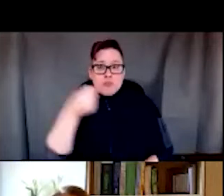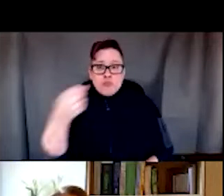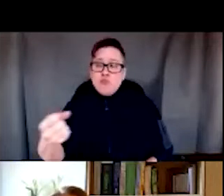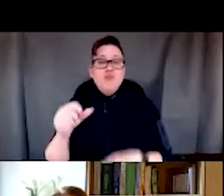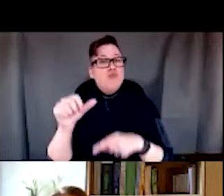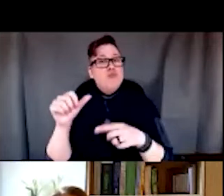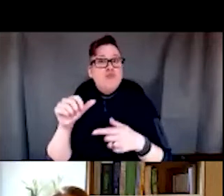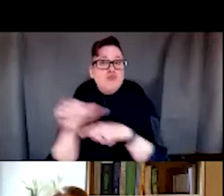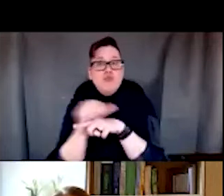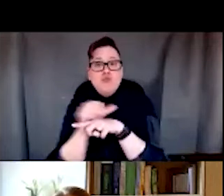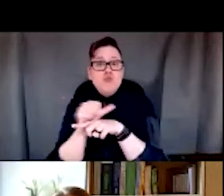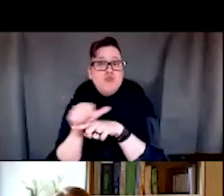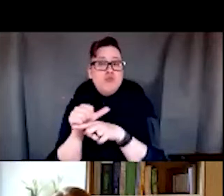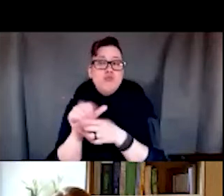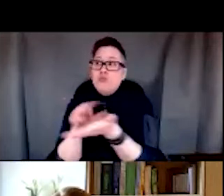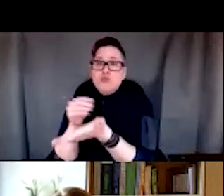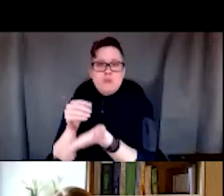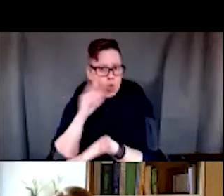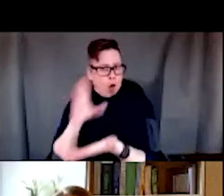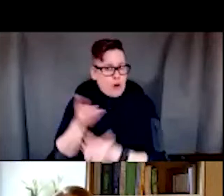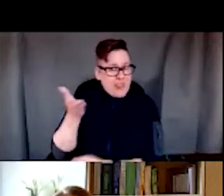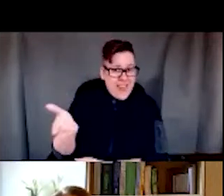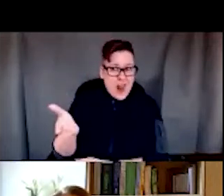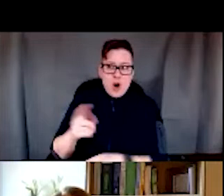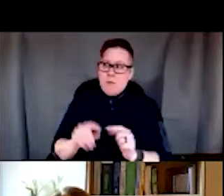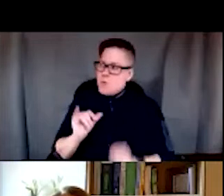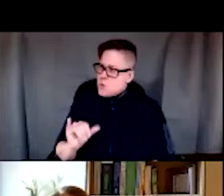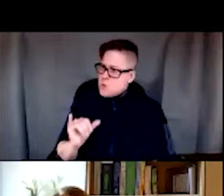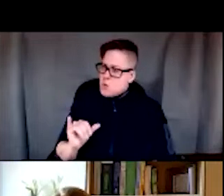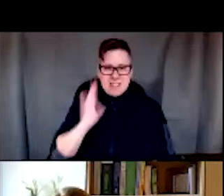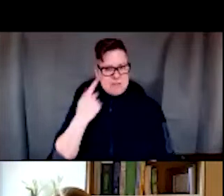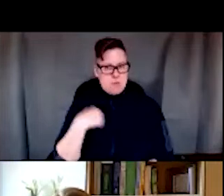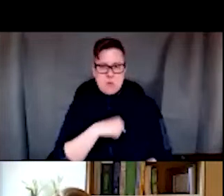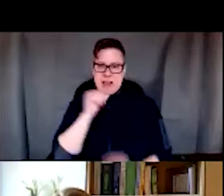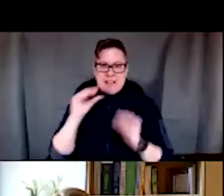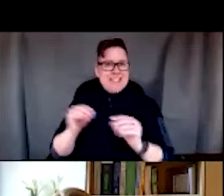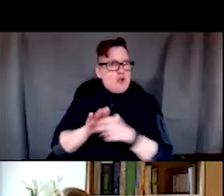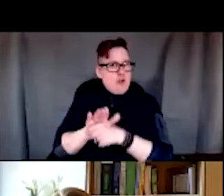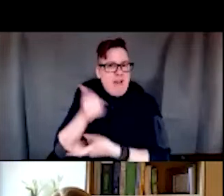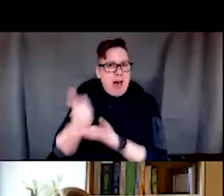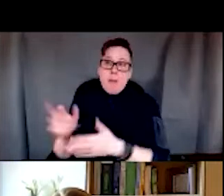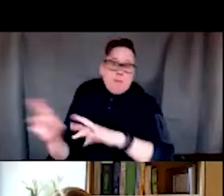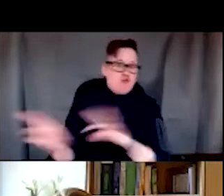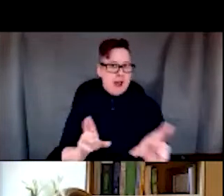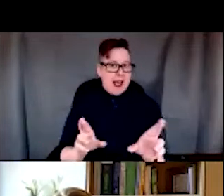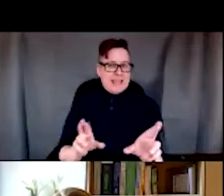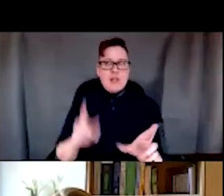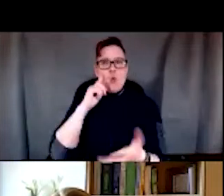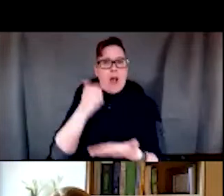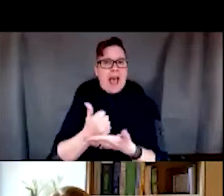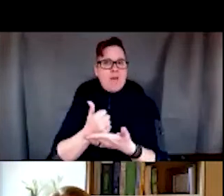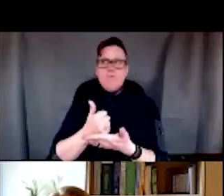and discovered that perhaps we weren't doing enough to really prepare them to be change makers